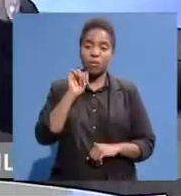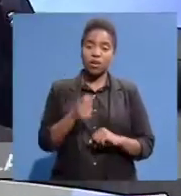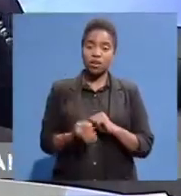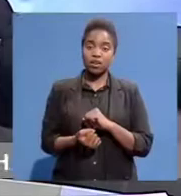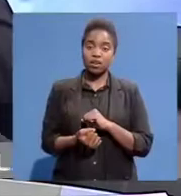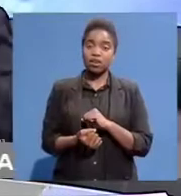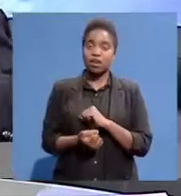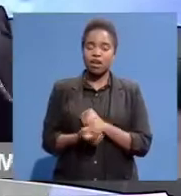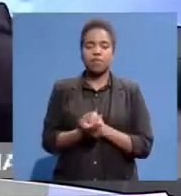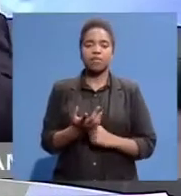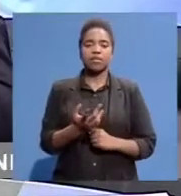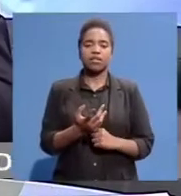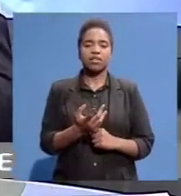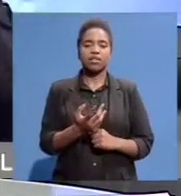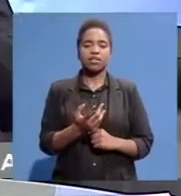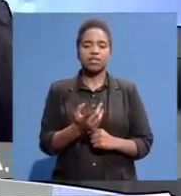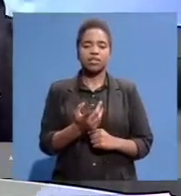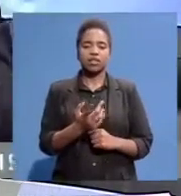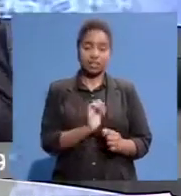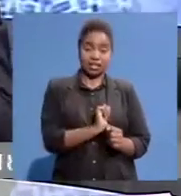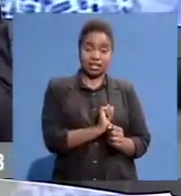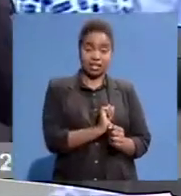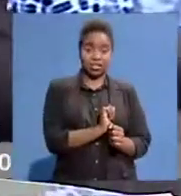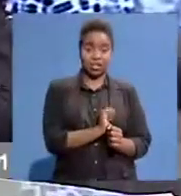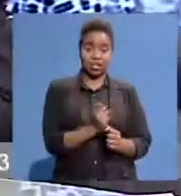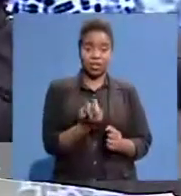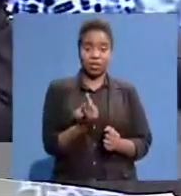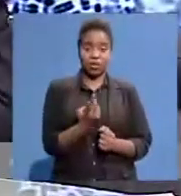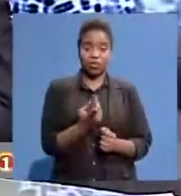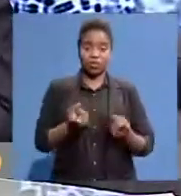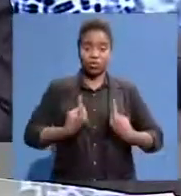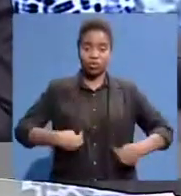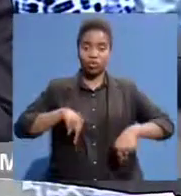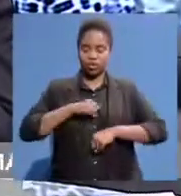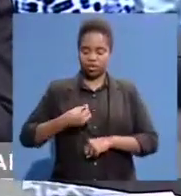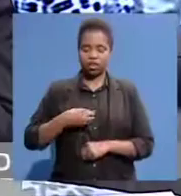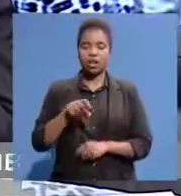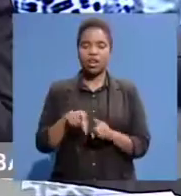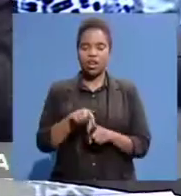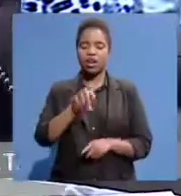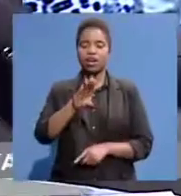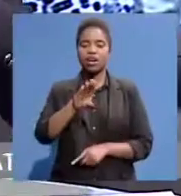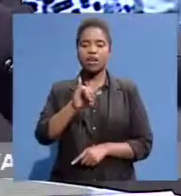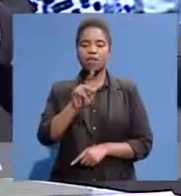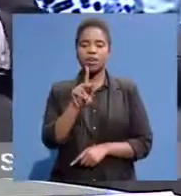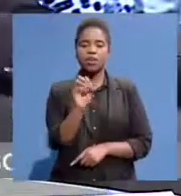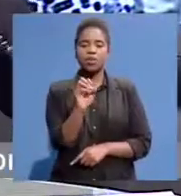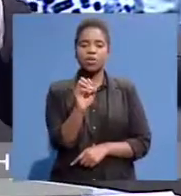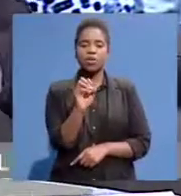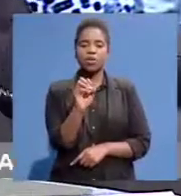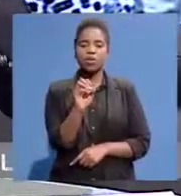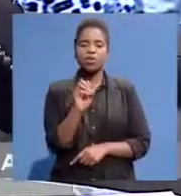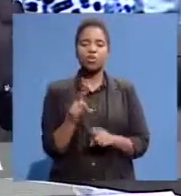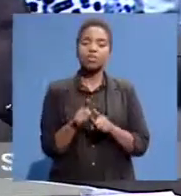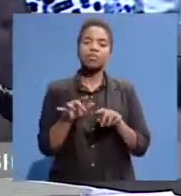Also emerged Amongst us Young leaders Like Steve Biko You know So as much